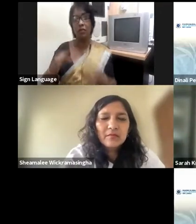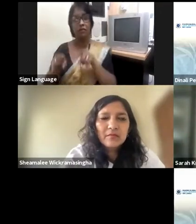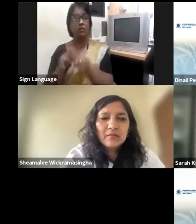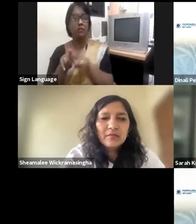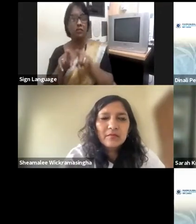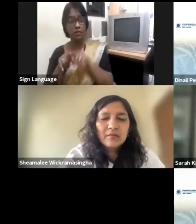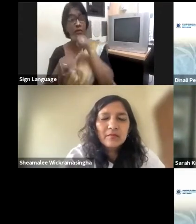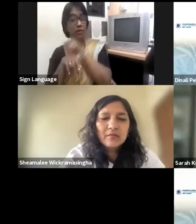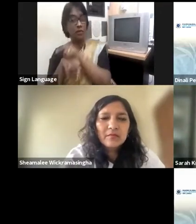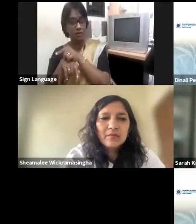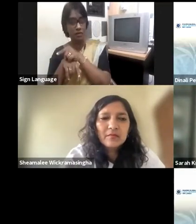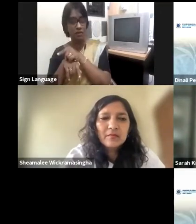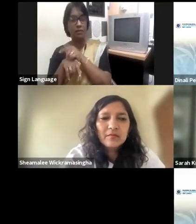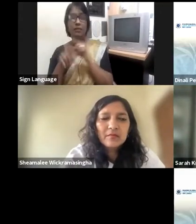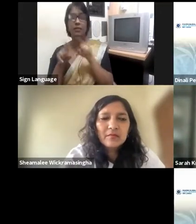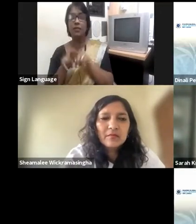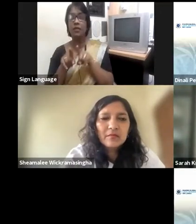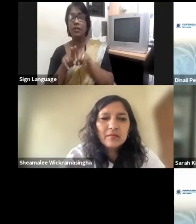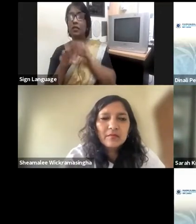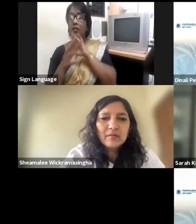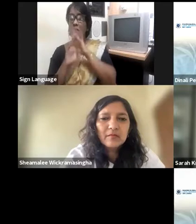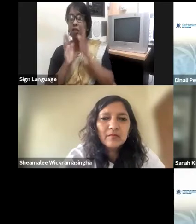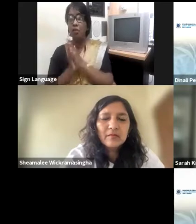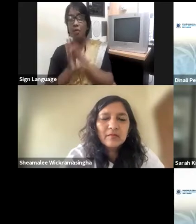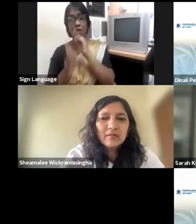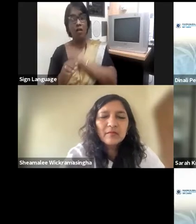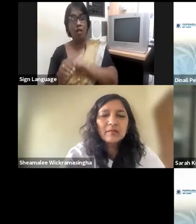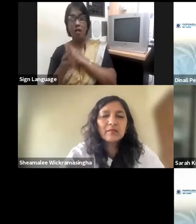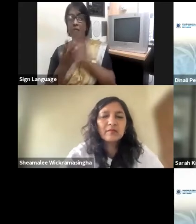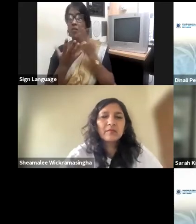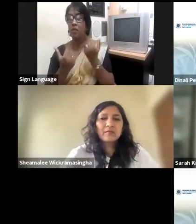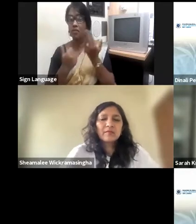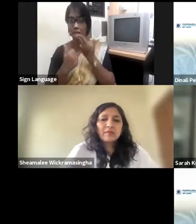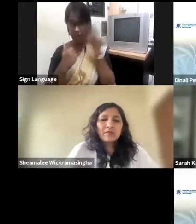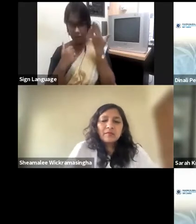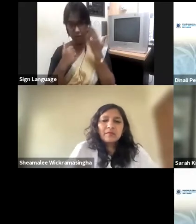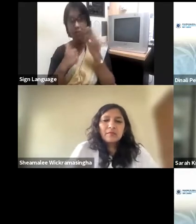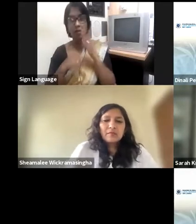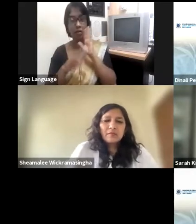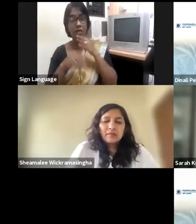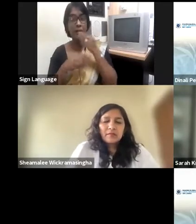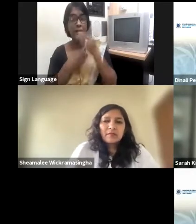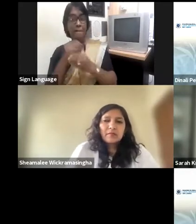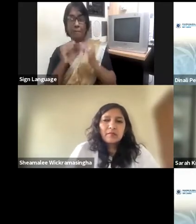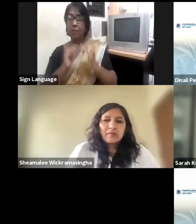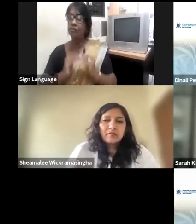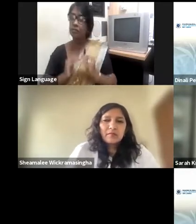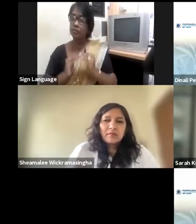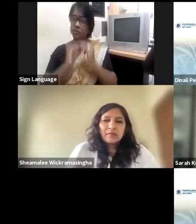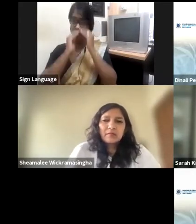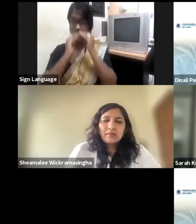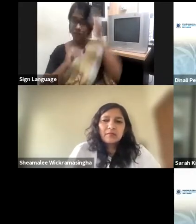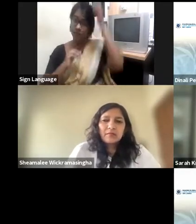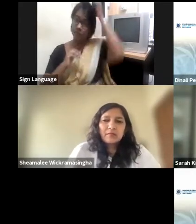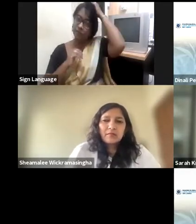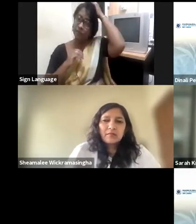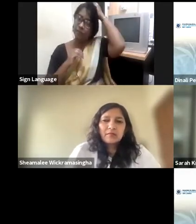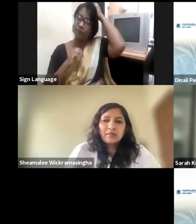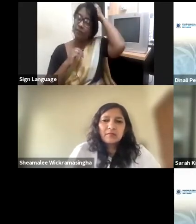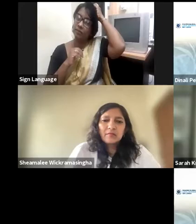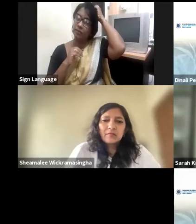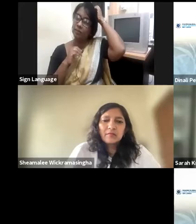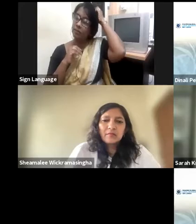in and those benefits in innovation and governance, et cetera. So one is a good start,